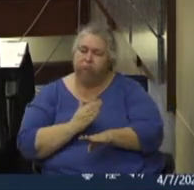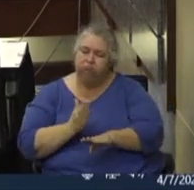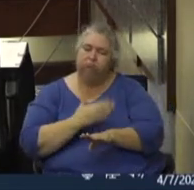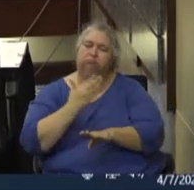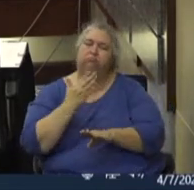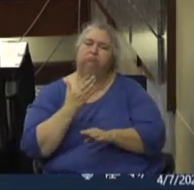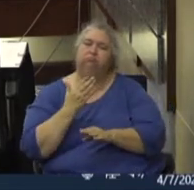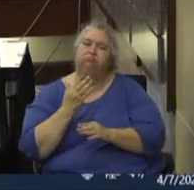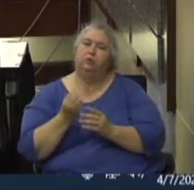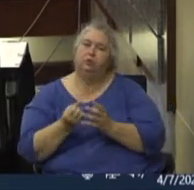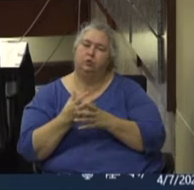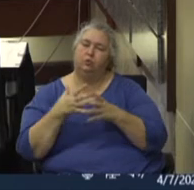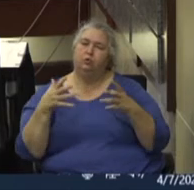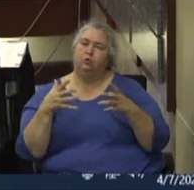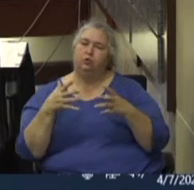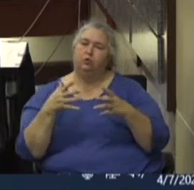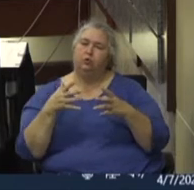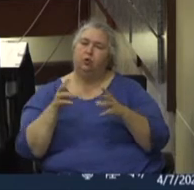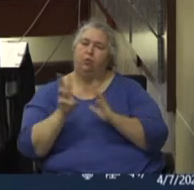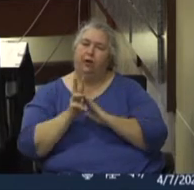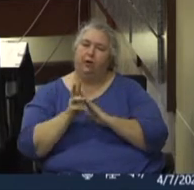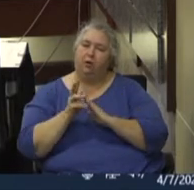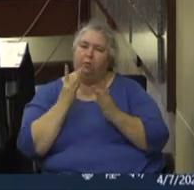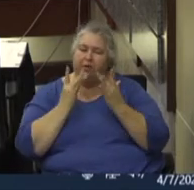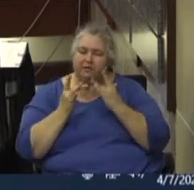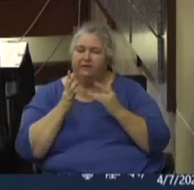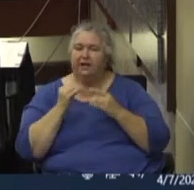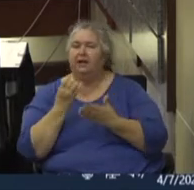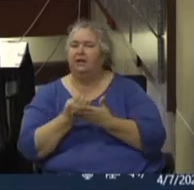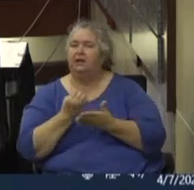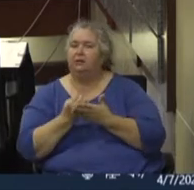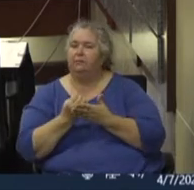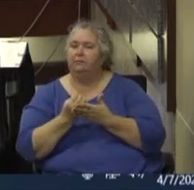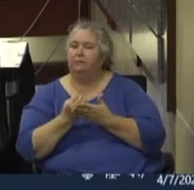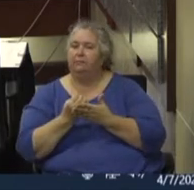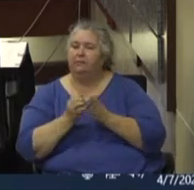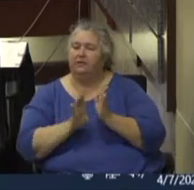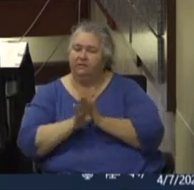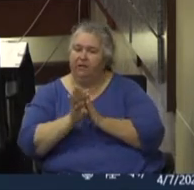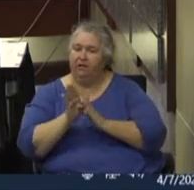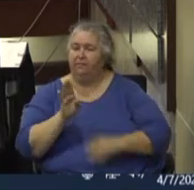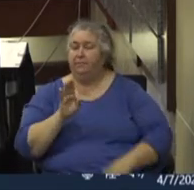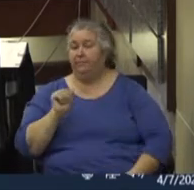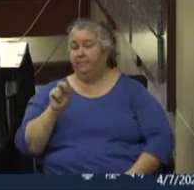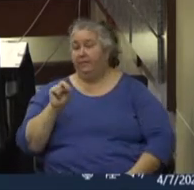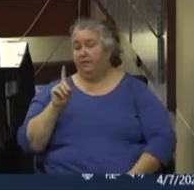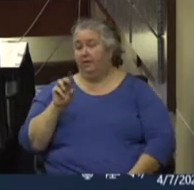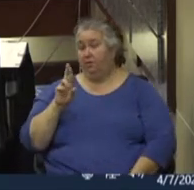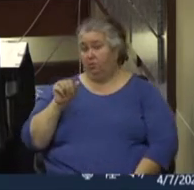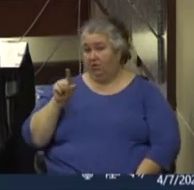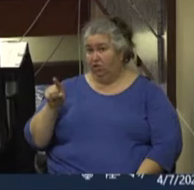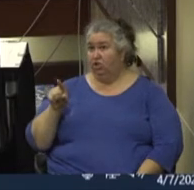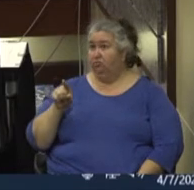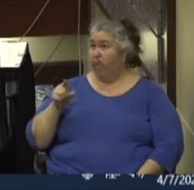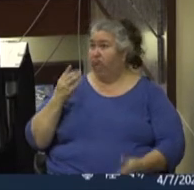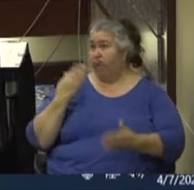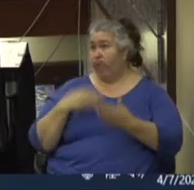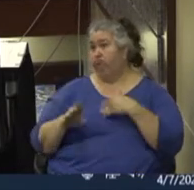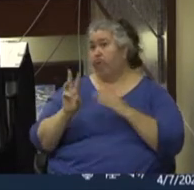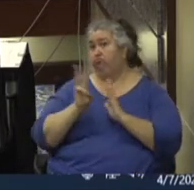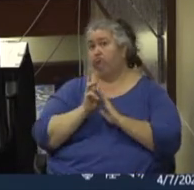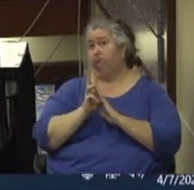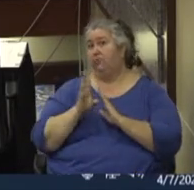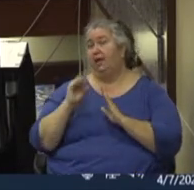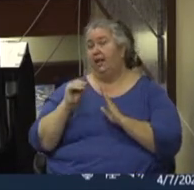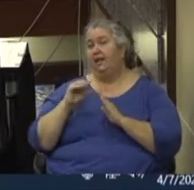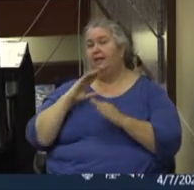Waco through historic preservation, economic development, and placement. Andrea is a native of Waco and the daughter of Waco Mayor